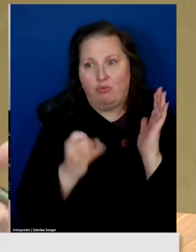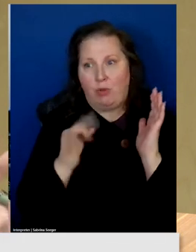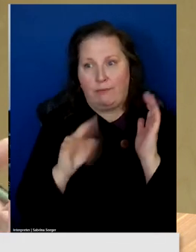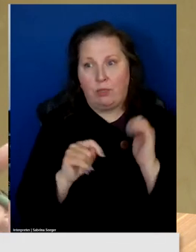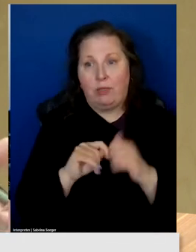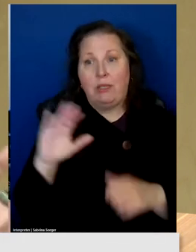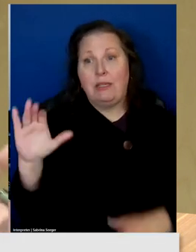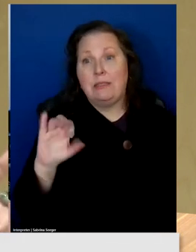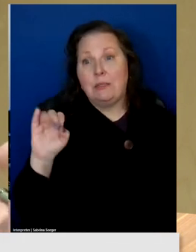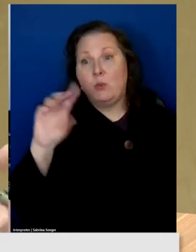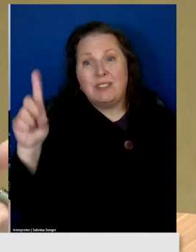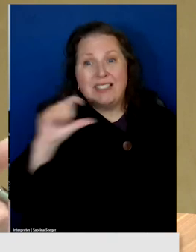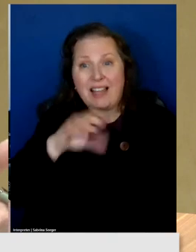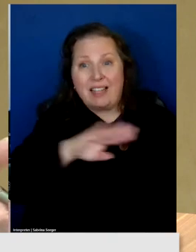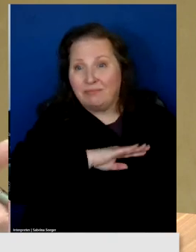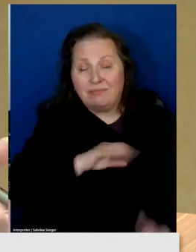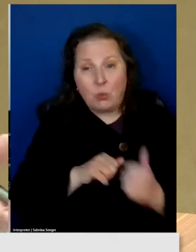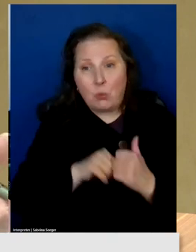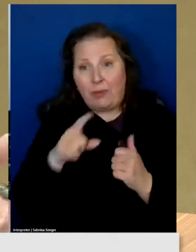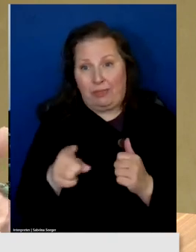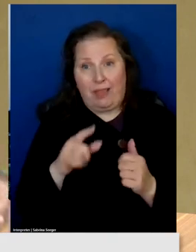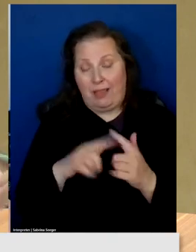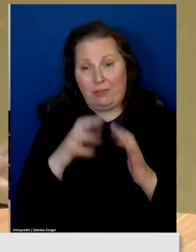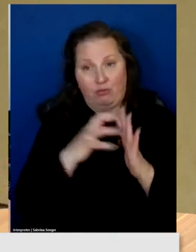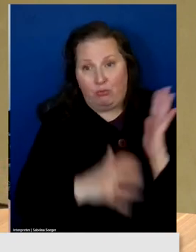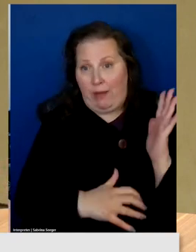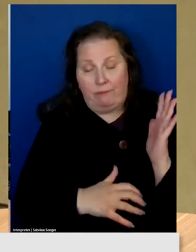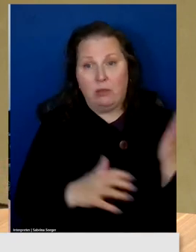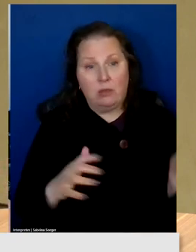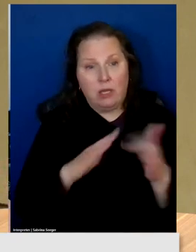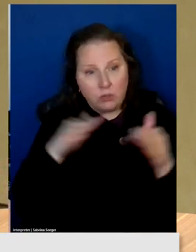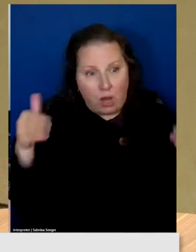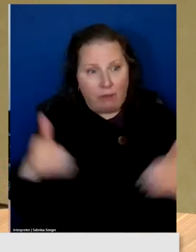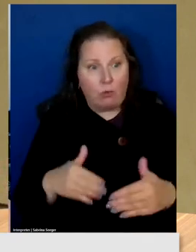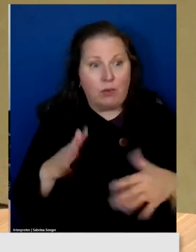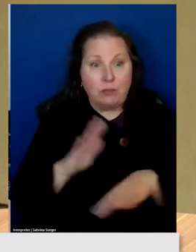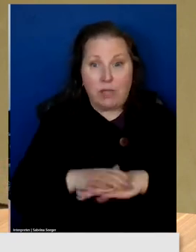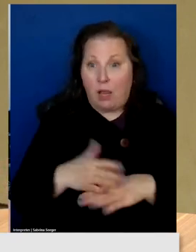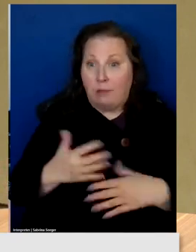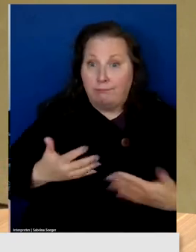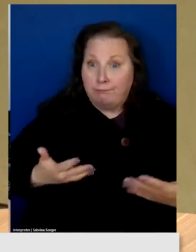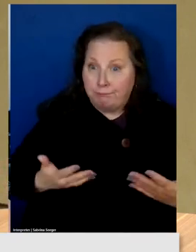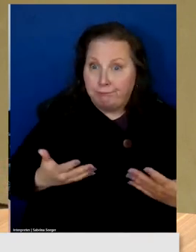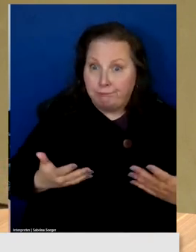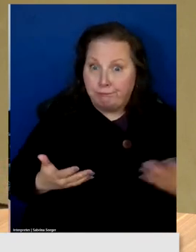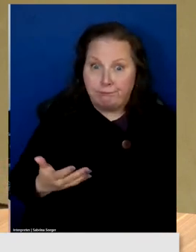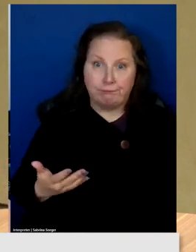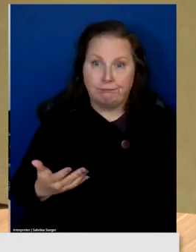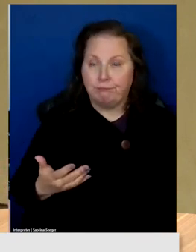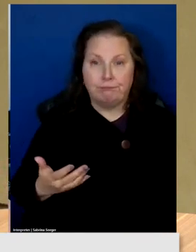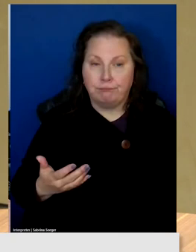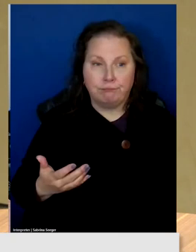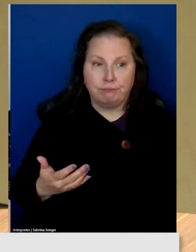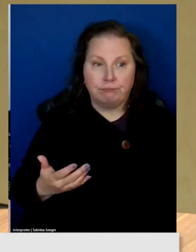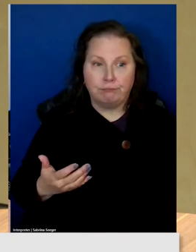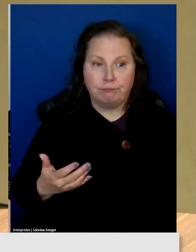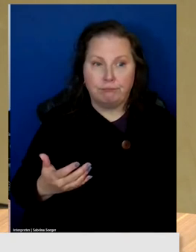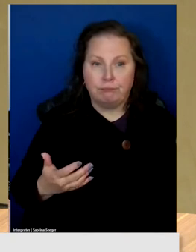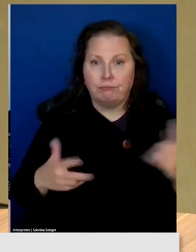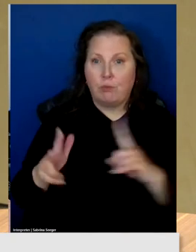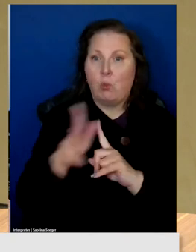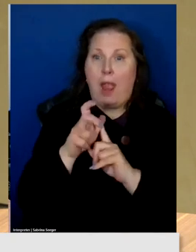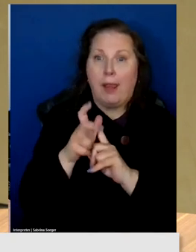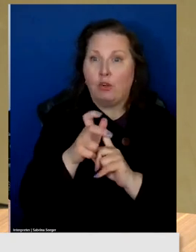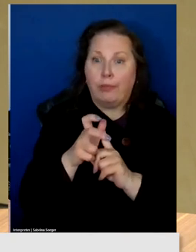CODs aren't even happy with this draft because you're, it's all focused on, you know, wire, uh, wireless and,